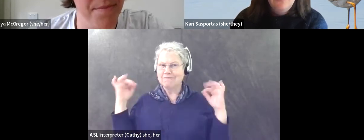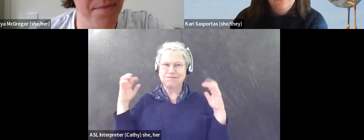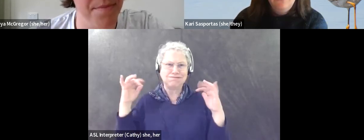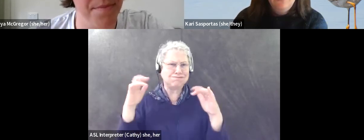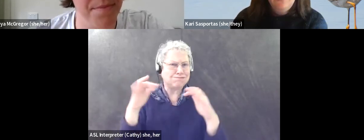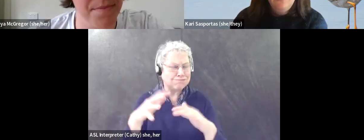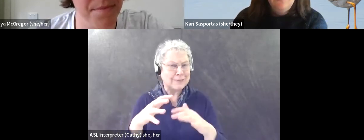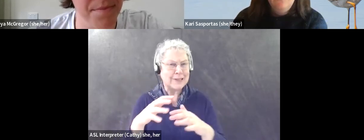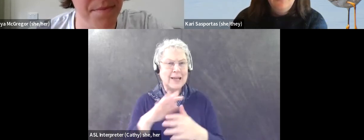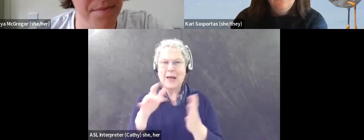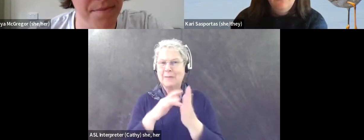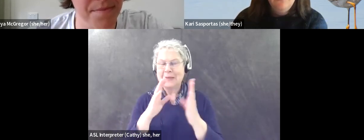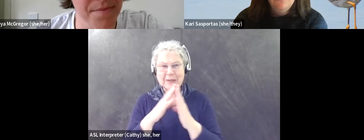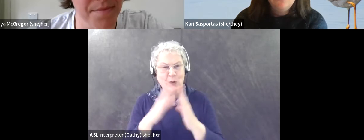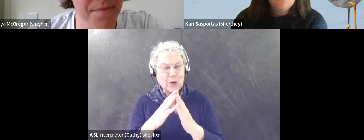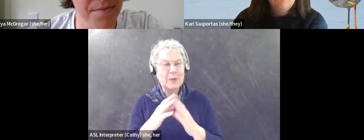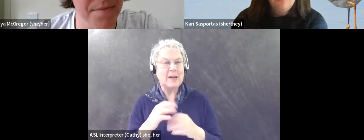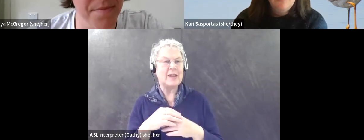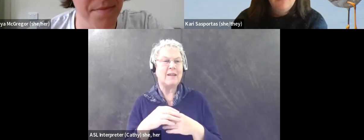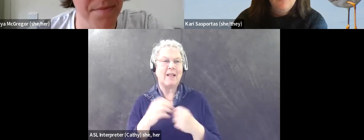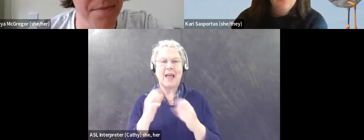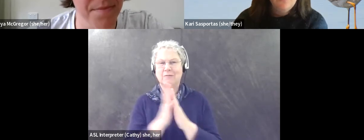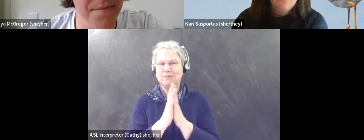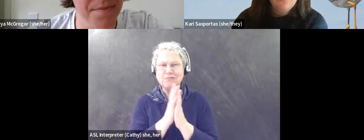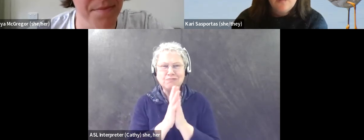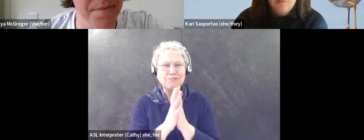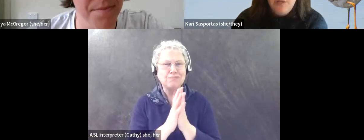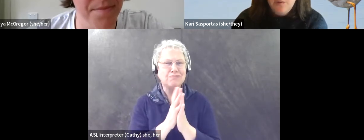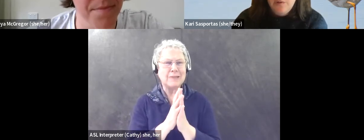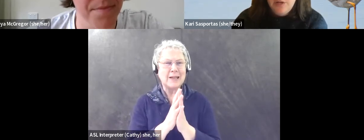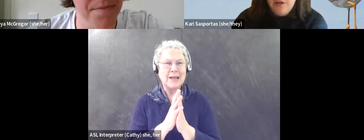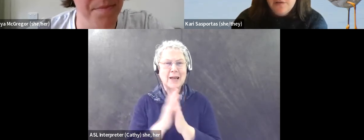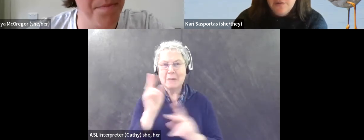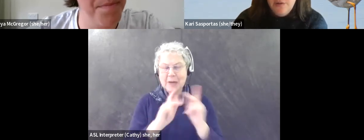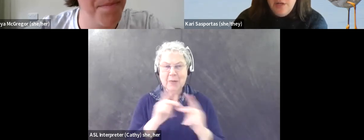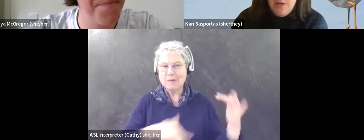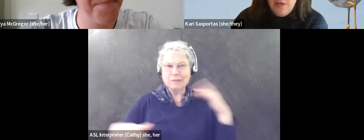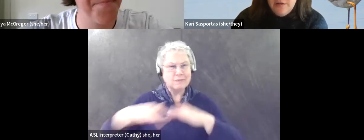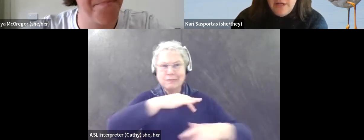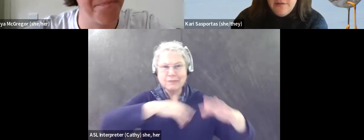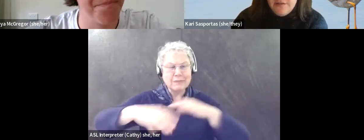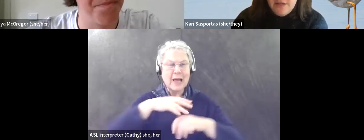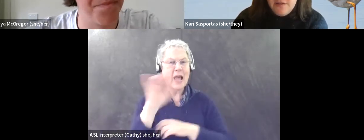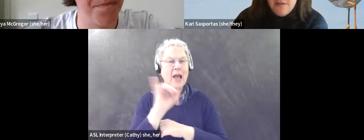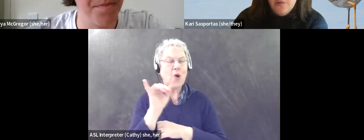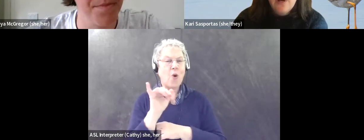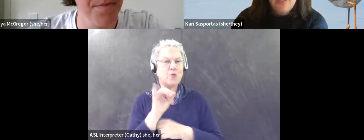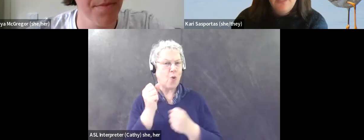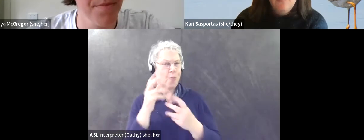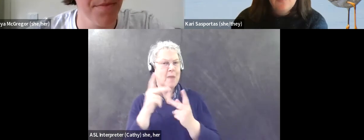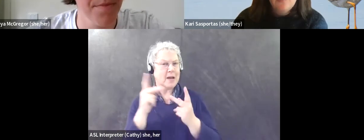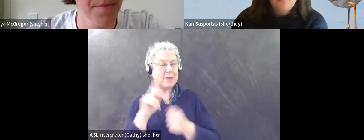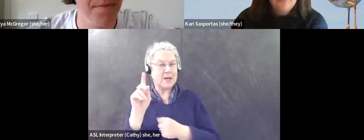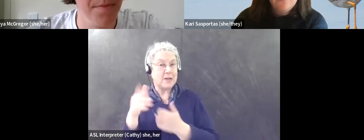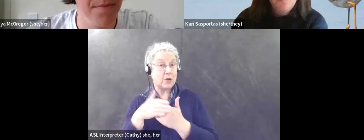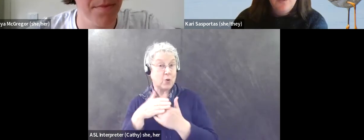urban, um, and, and a lot of traffic, both in terms of people, but also a lot of the sites near where I